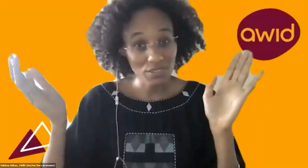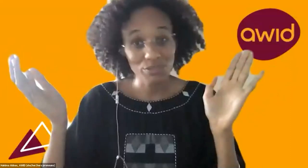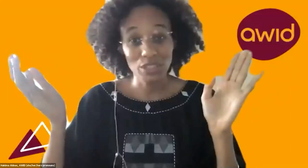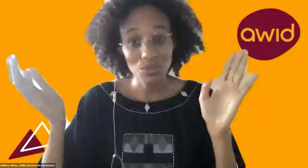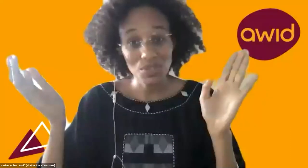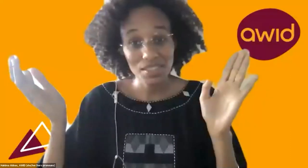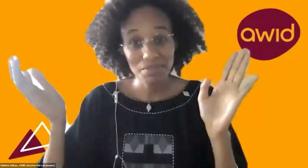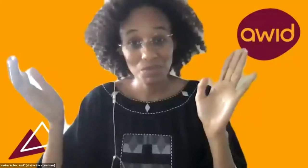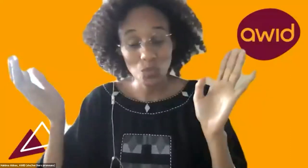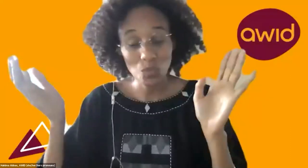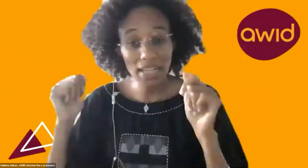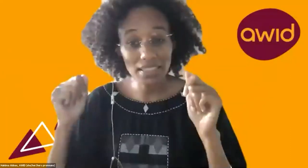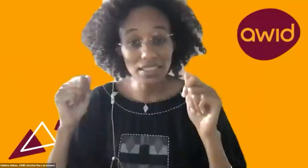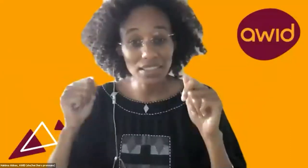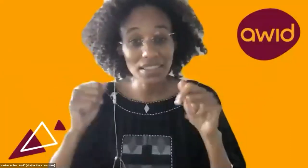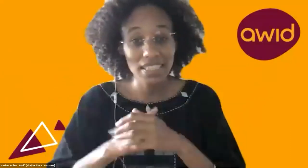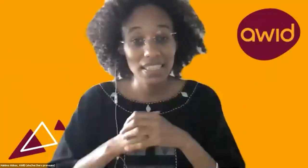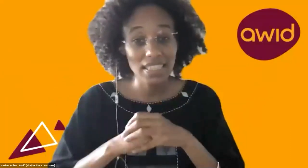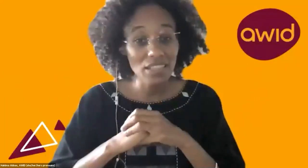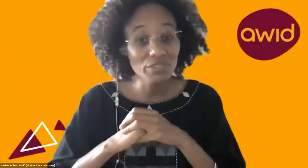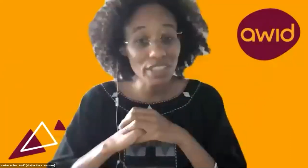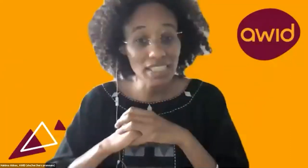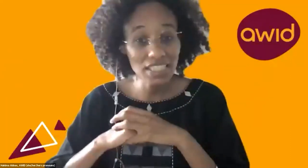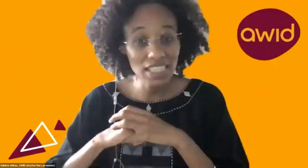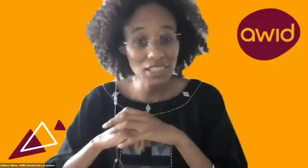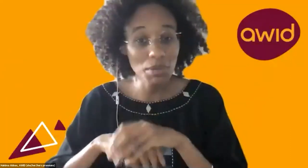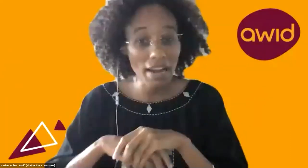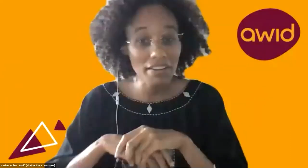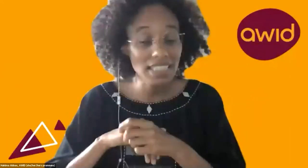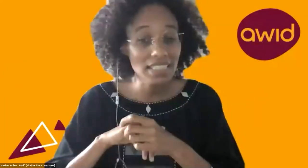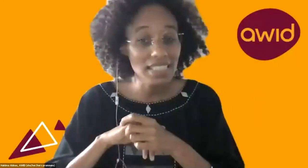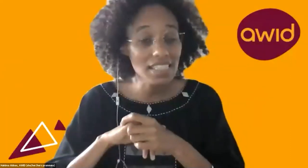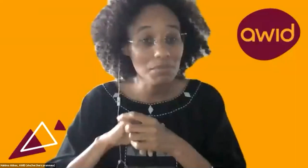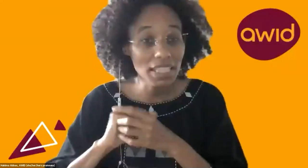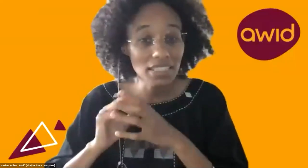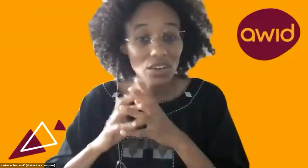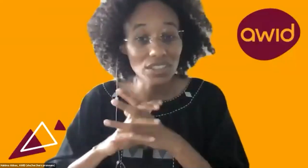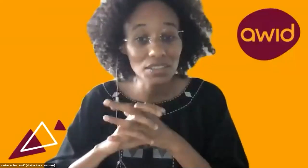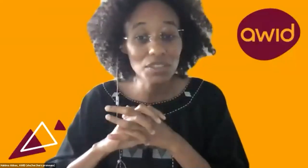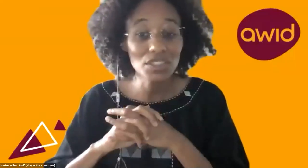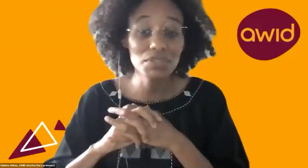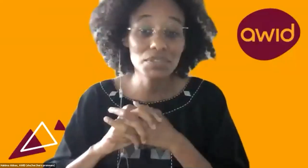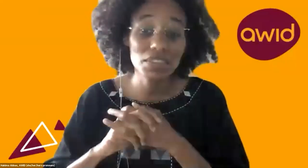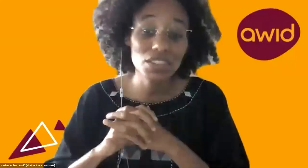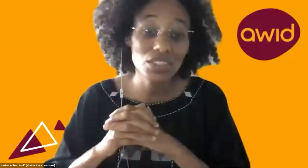percent of votes while the advancing gender parity and decision maker got